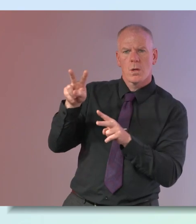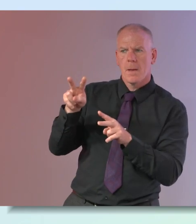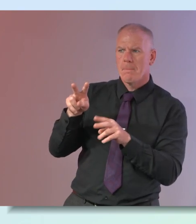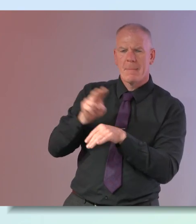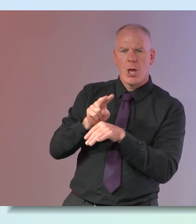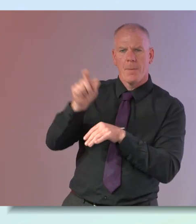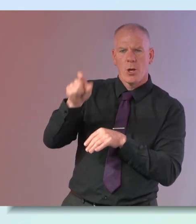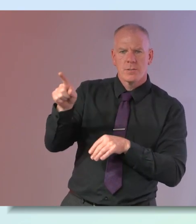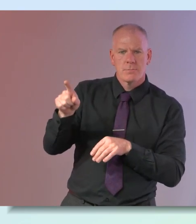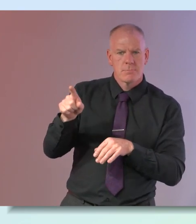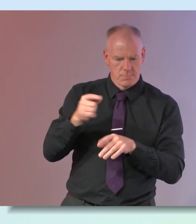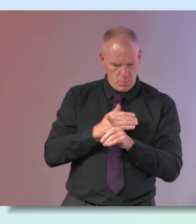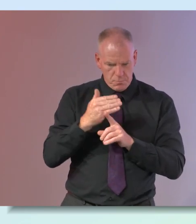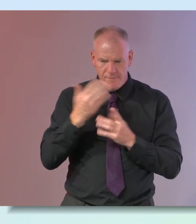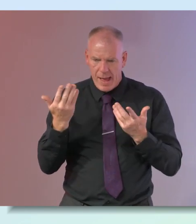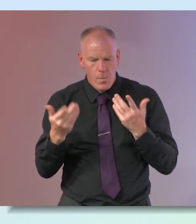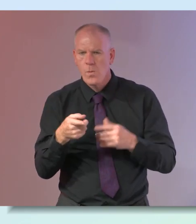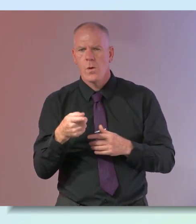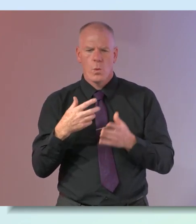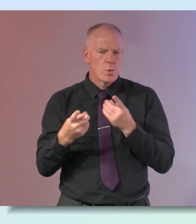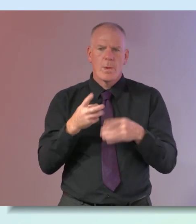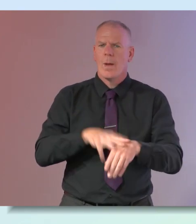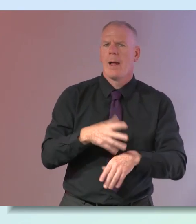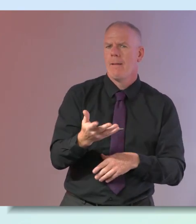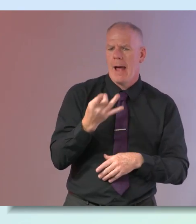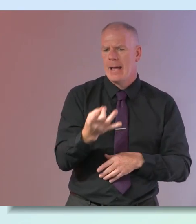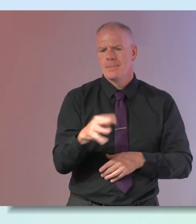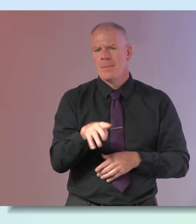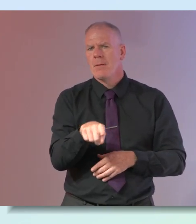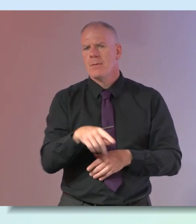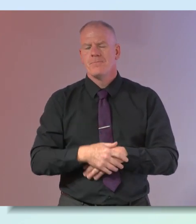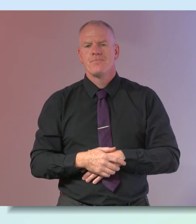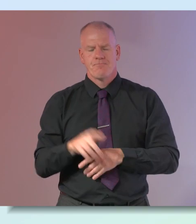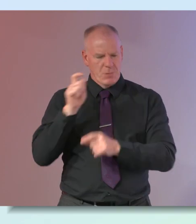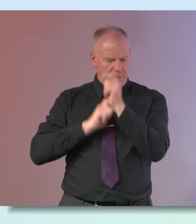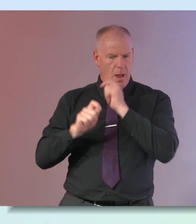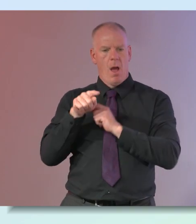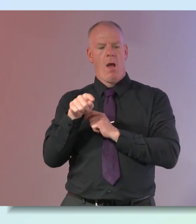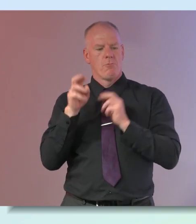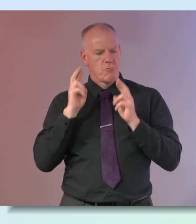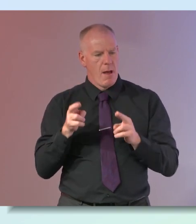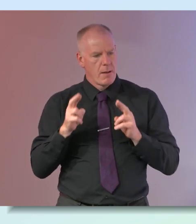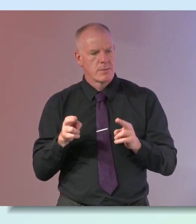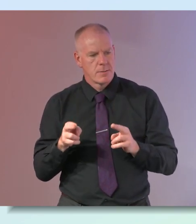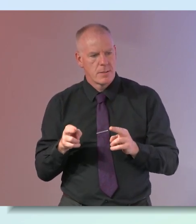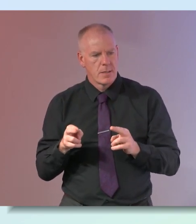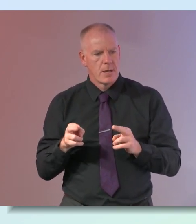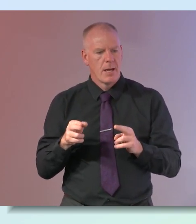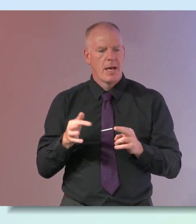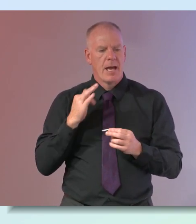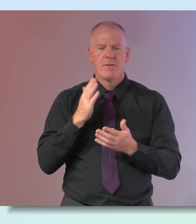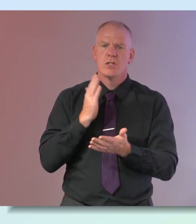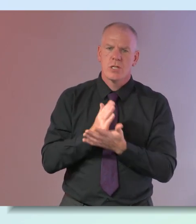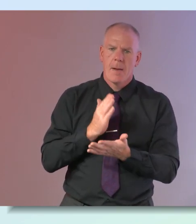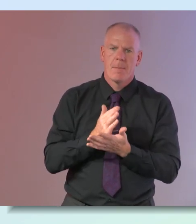what ways are you excelling what ways what things are you doing well and and reflecting that then i think if i take that out of the research